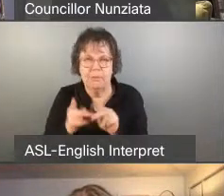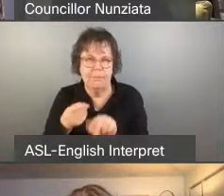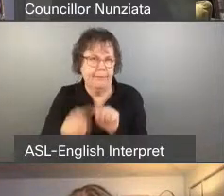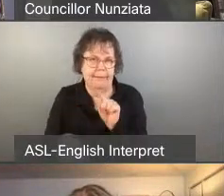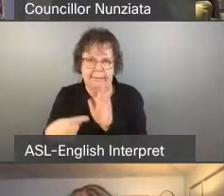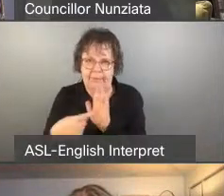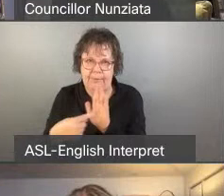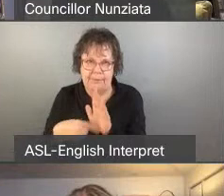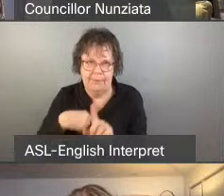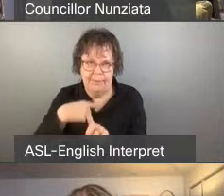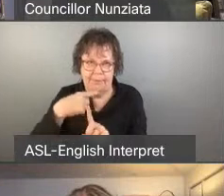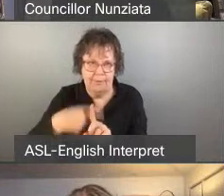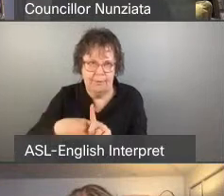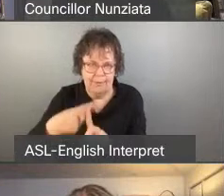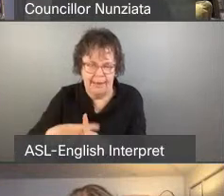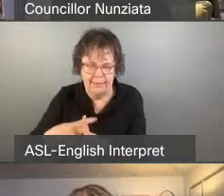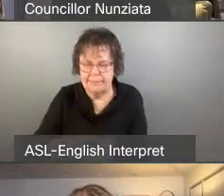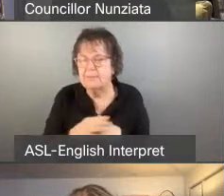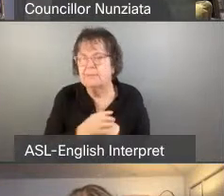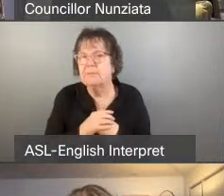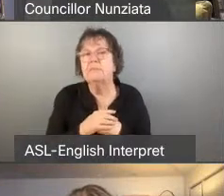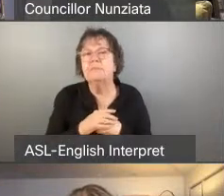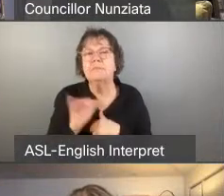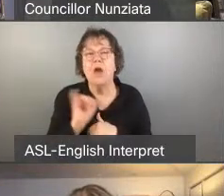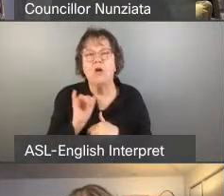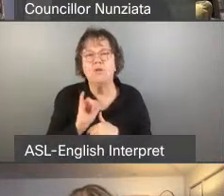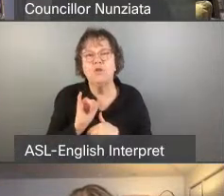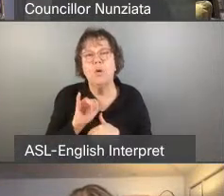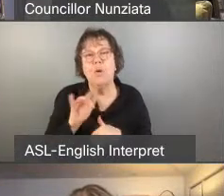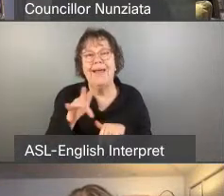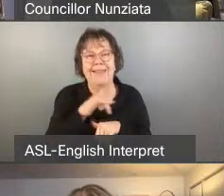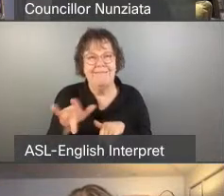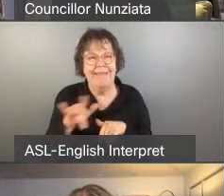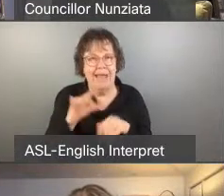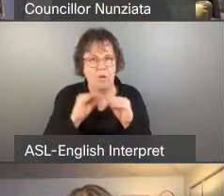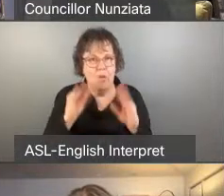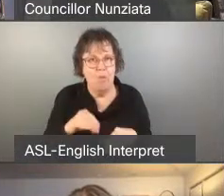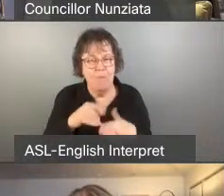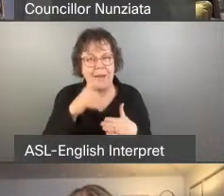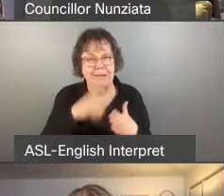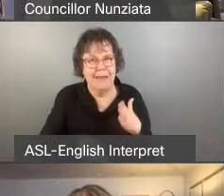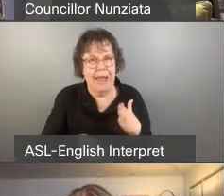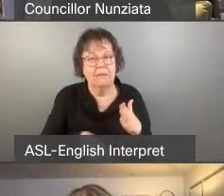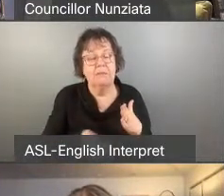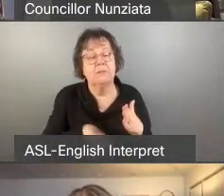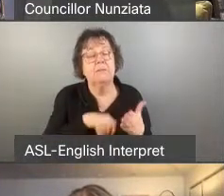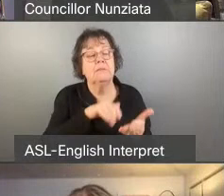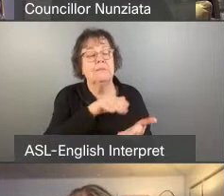We also want revenue from the vacant homes tax to be spent only on housing programs.